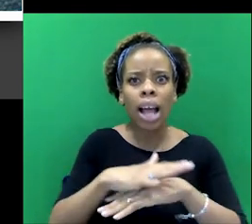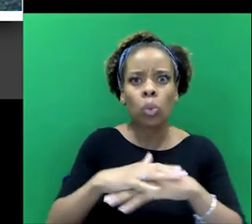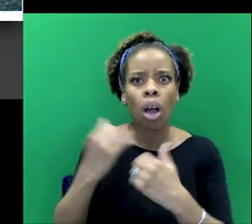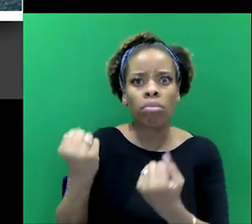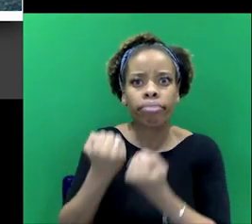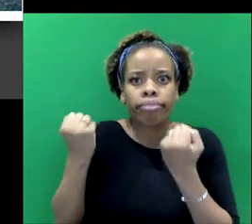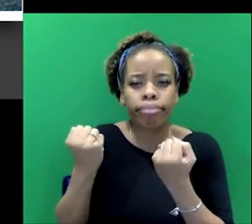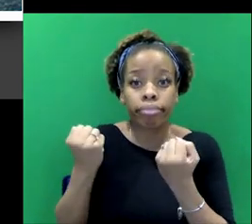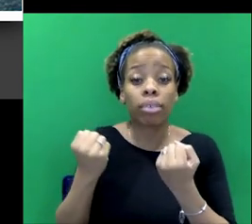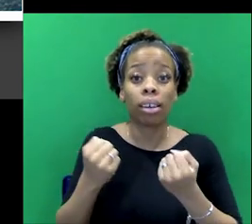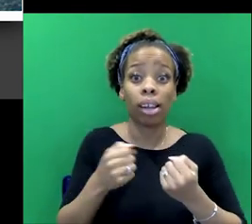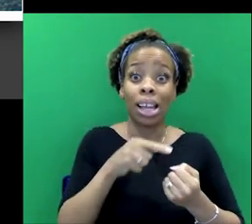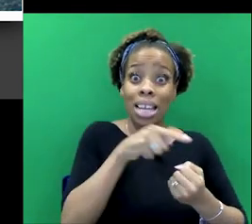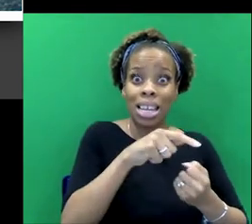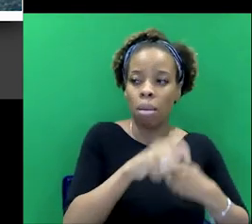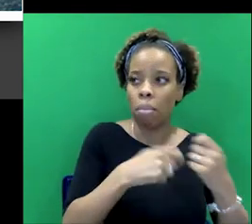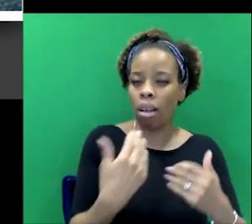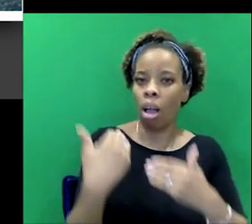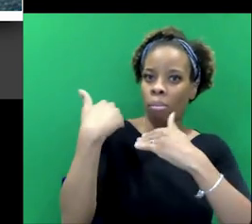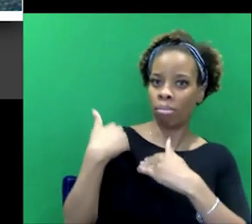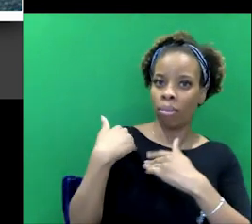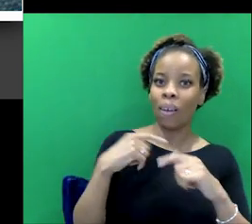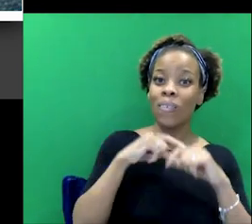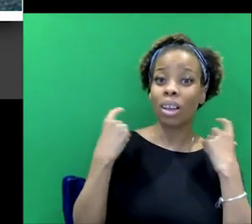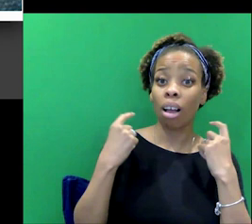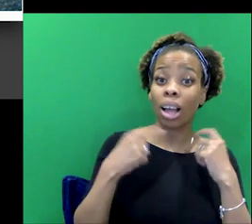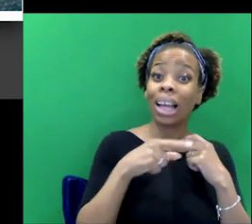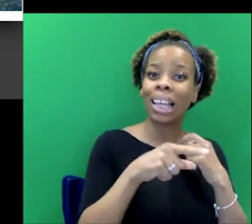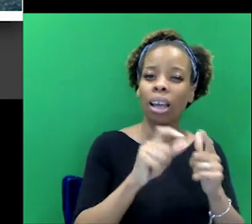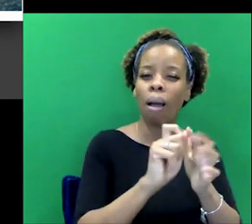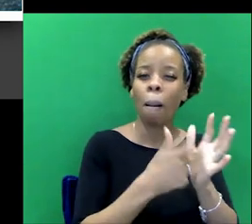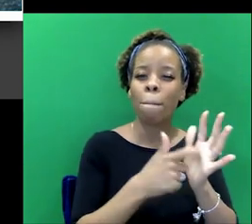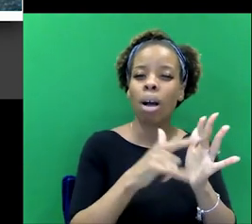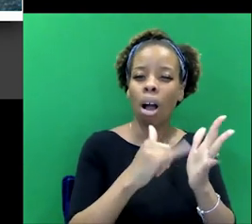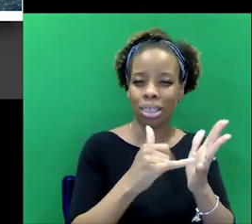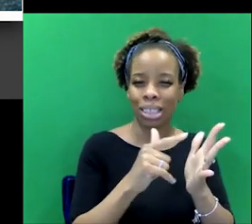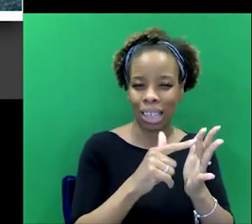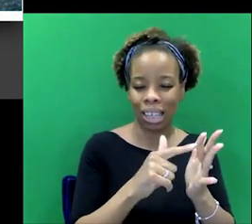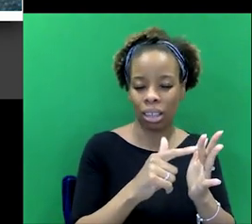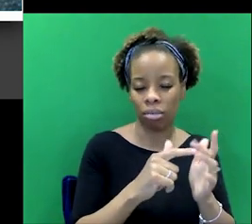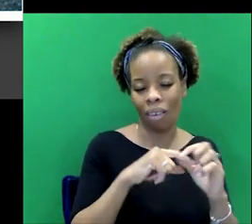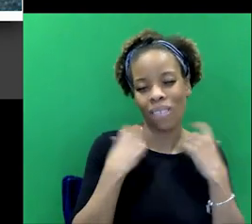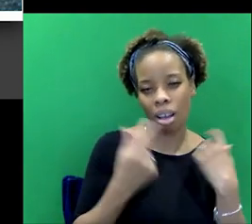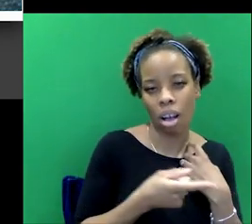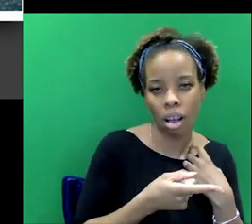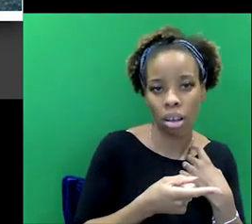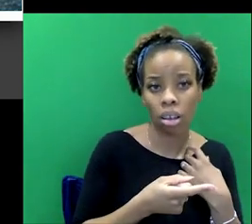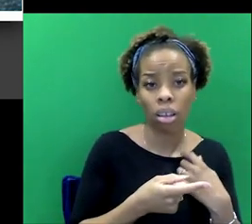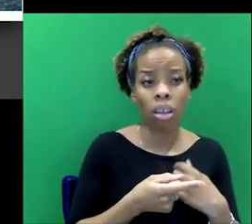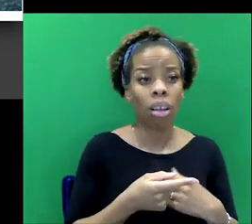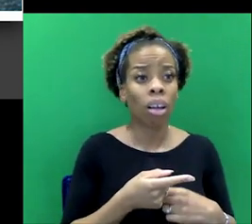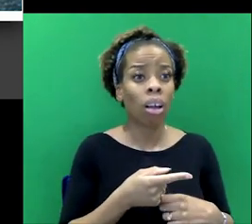and becomes the first vicar. So he is the Parsi vicar. But interestingly, Matthew, the Parsis have done so well,